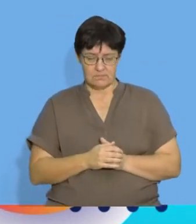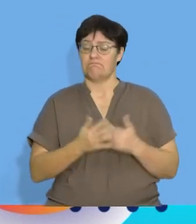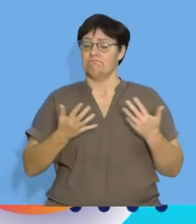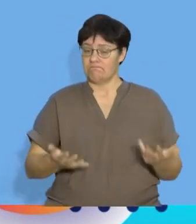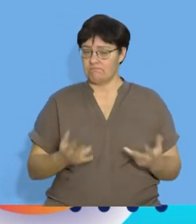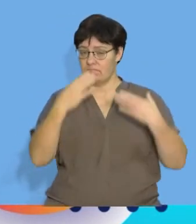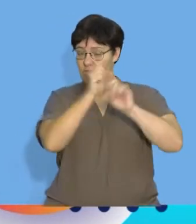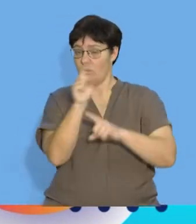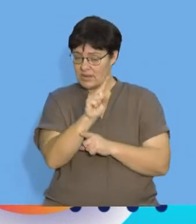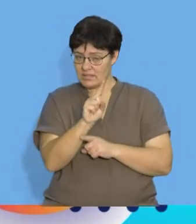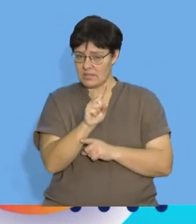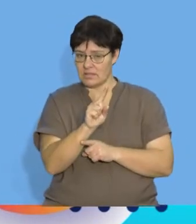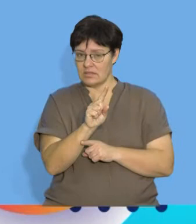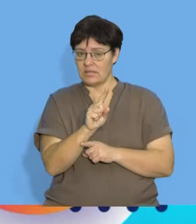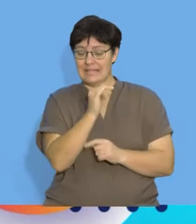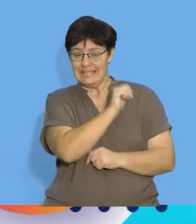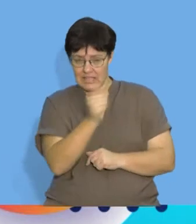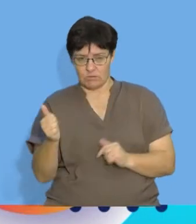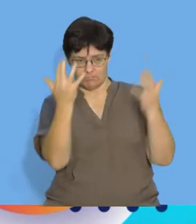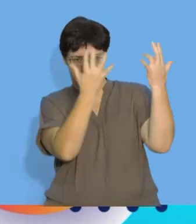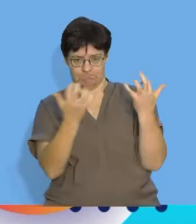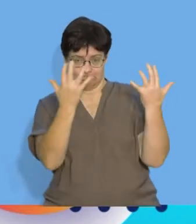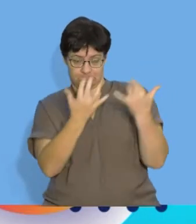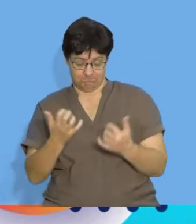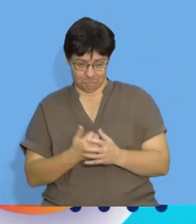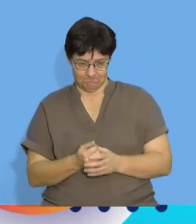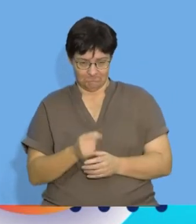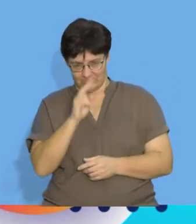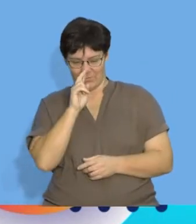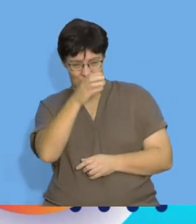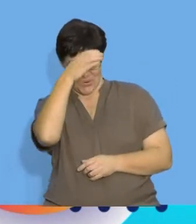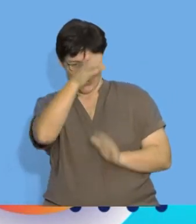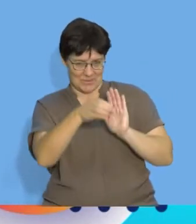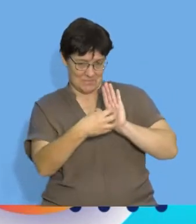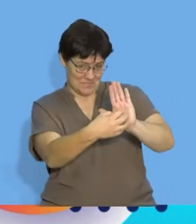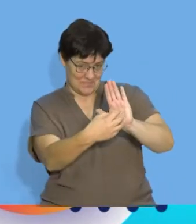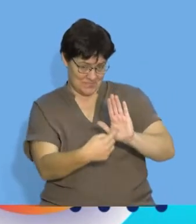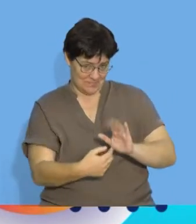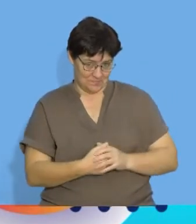on arithmetic sequences. Let's have a look at our concept map.